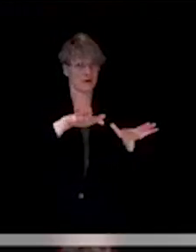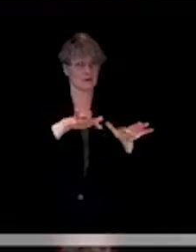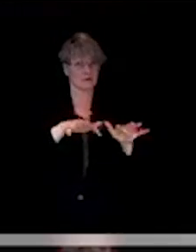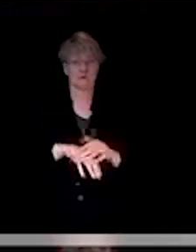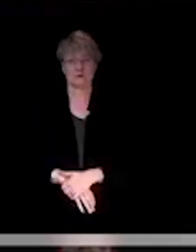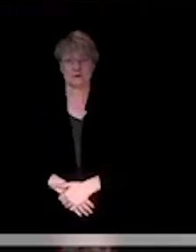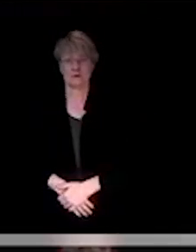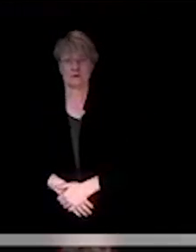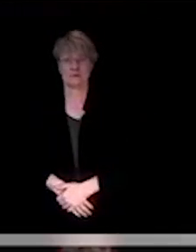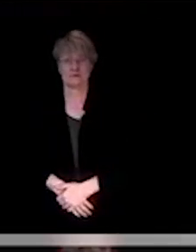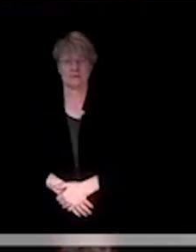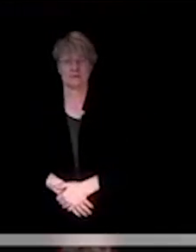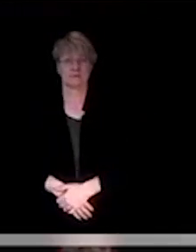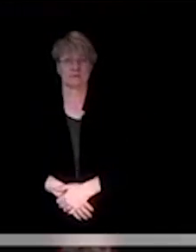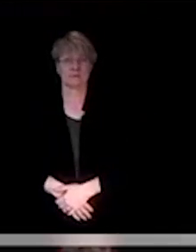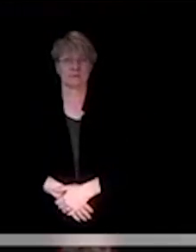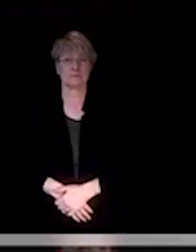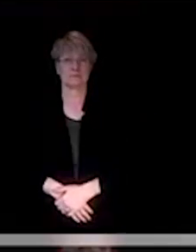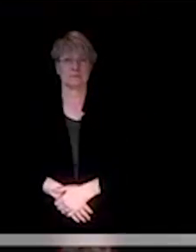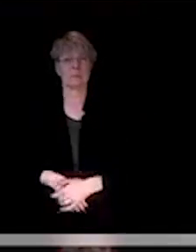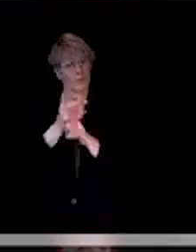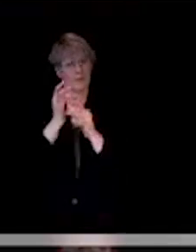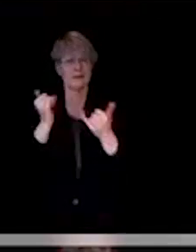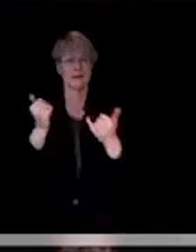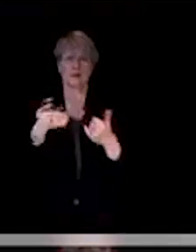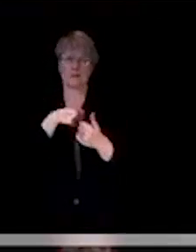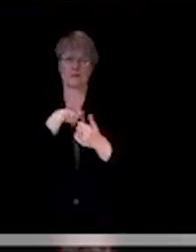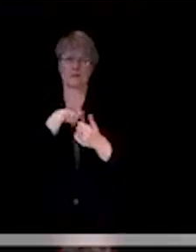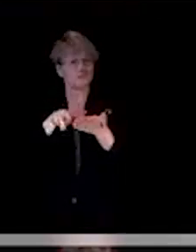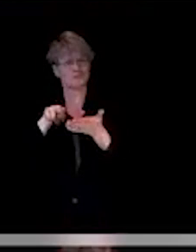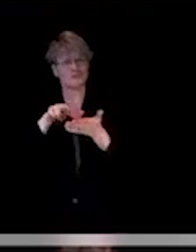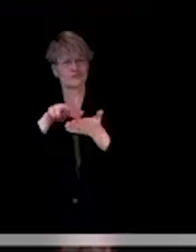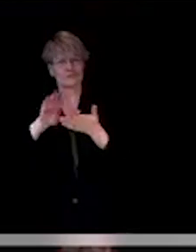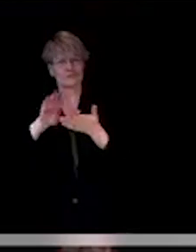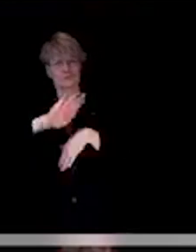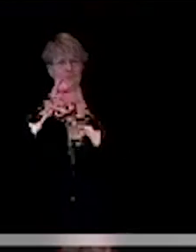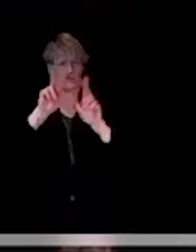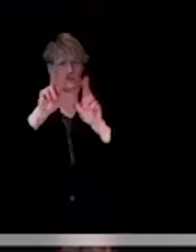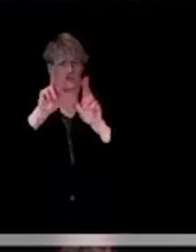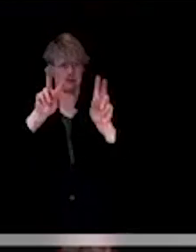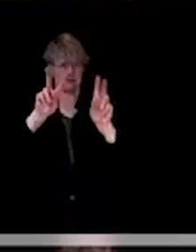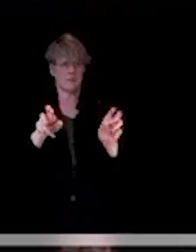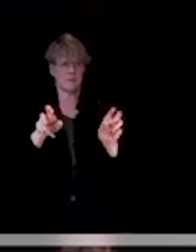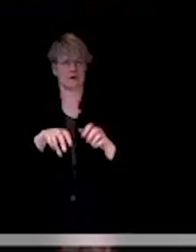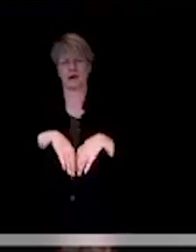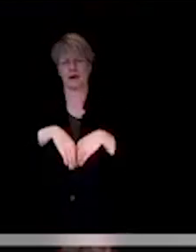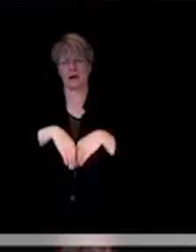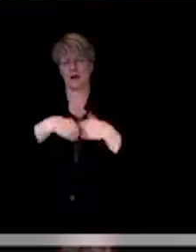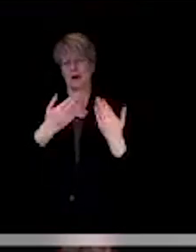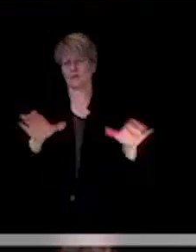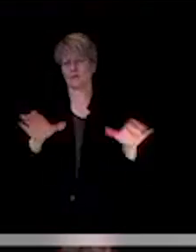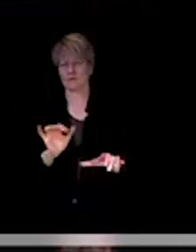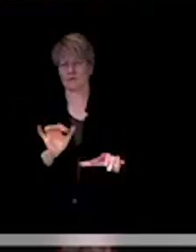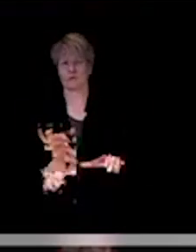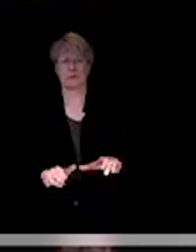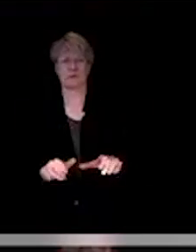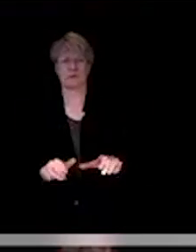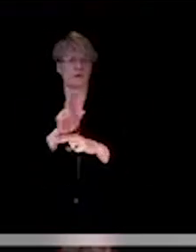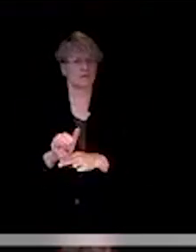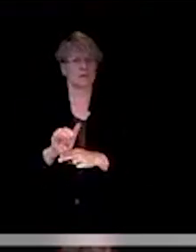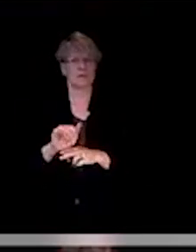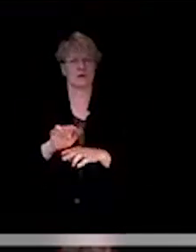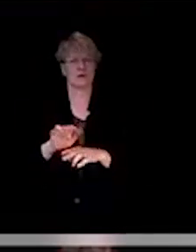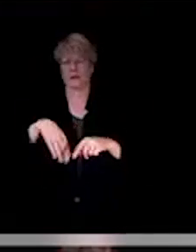I think research ongoing about that and how to use it and how it can be applied.